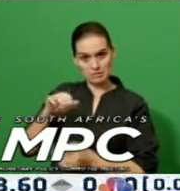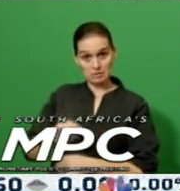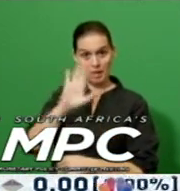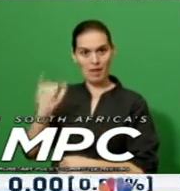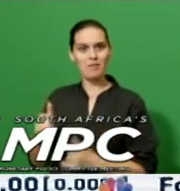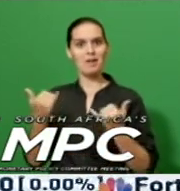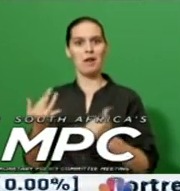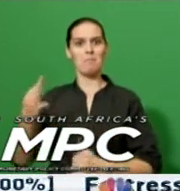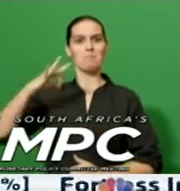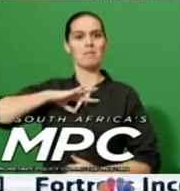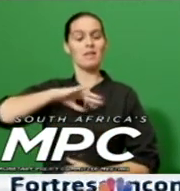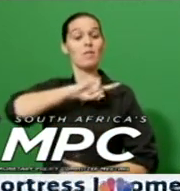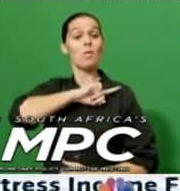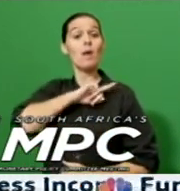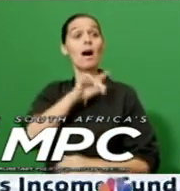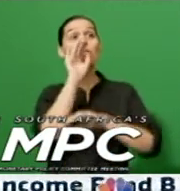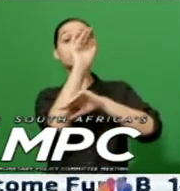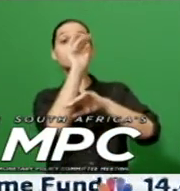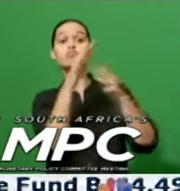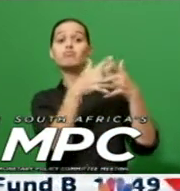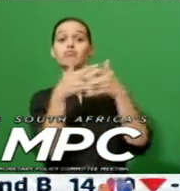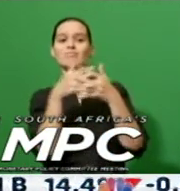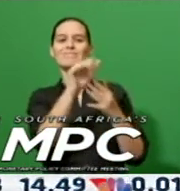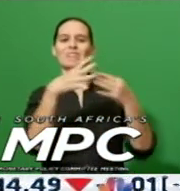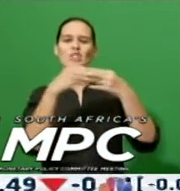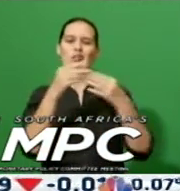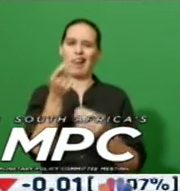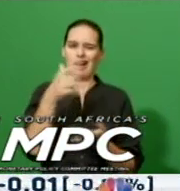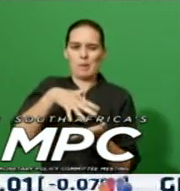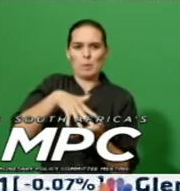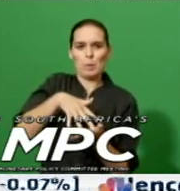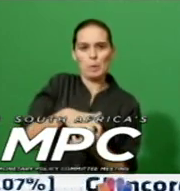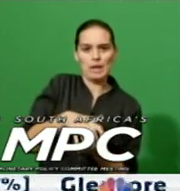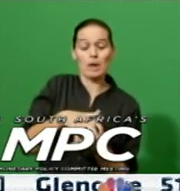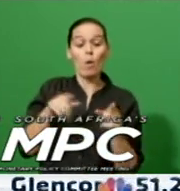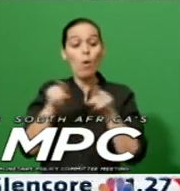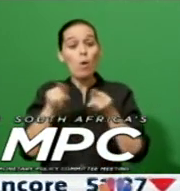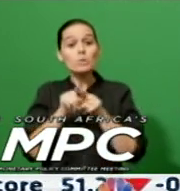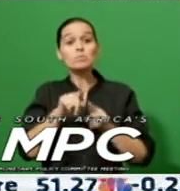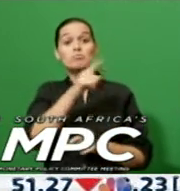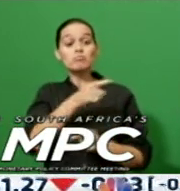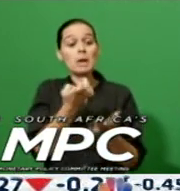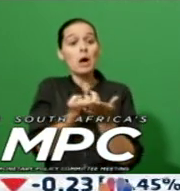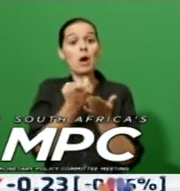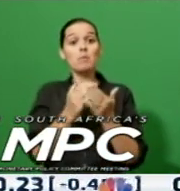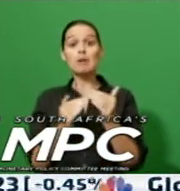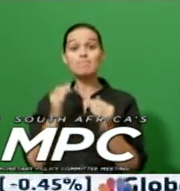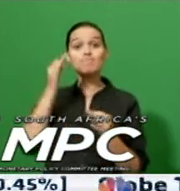U.S. dollar and indications of continued accommodative monetary policy in advanced economies.